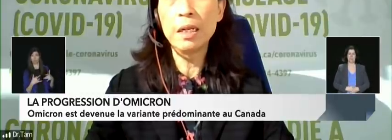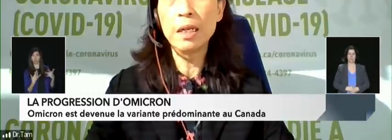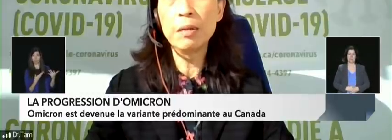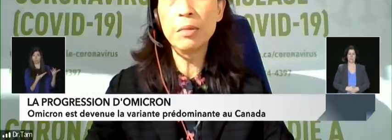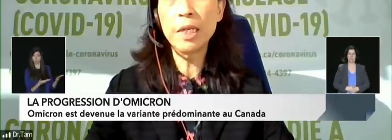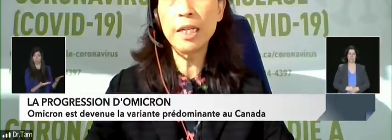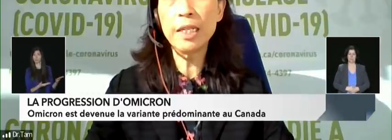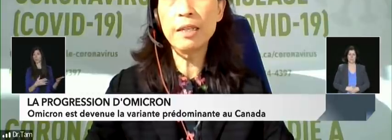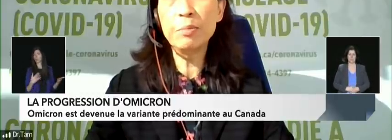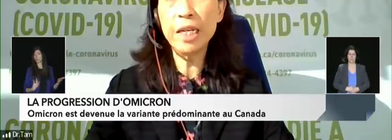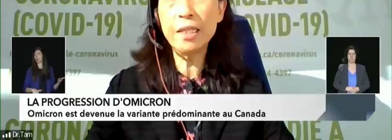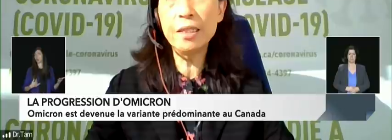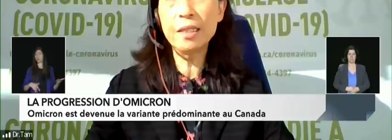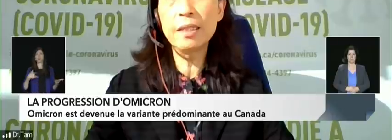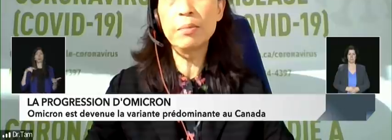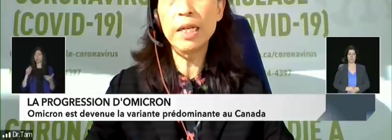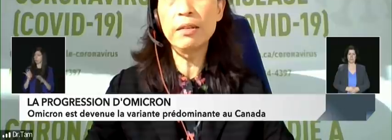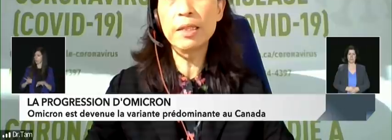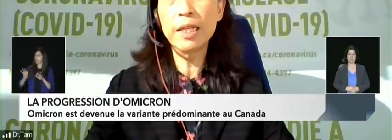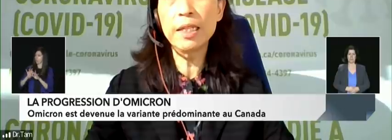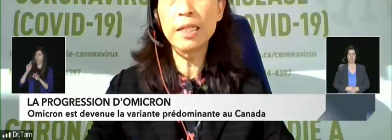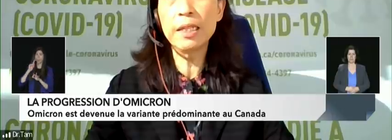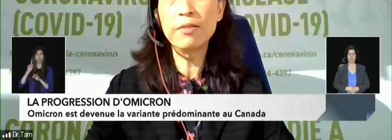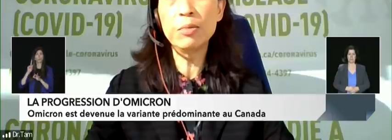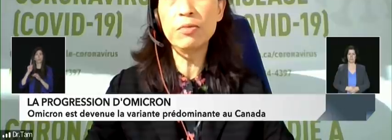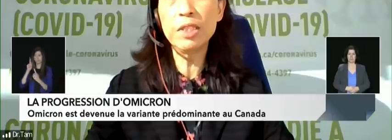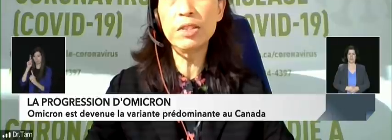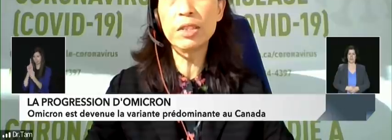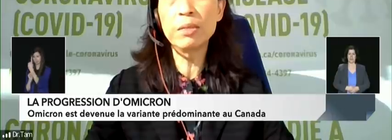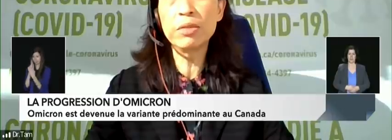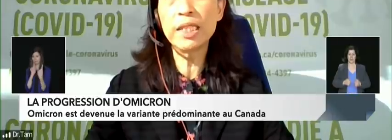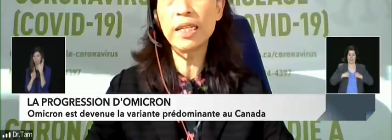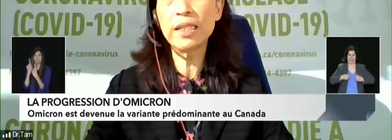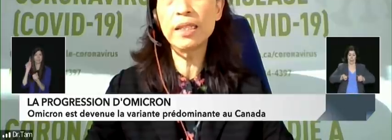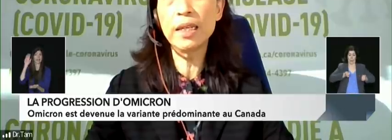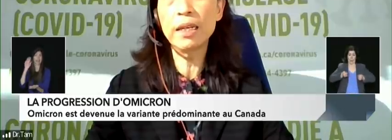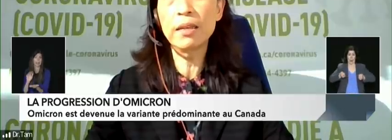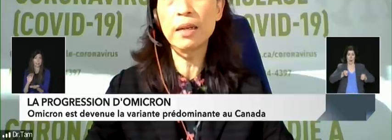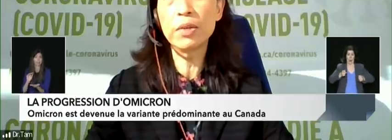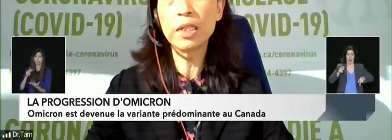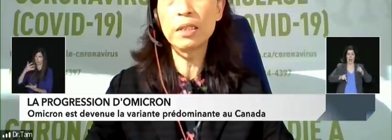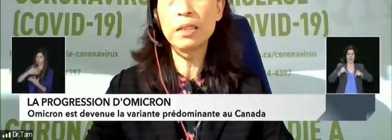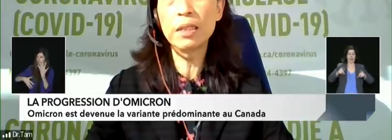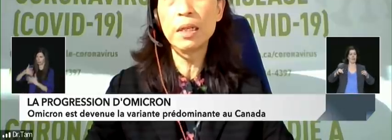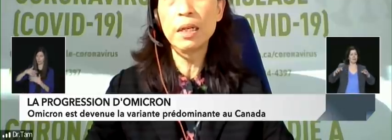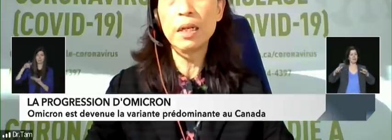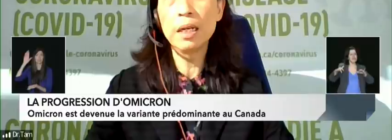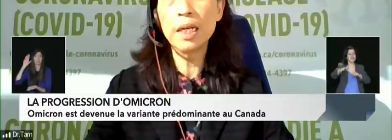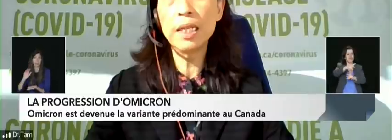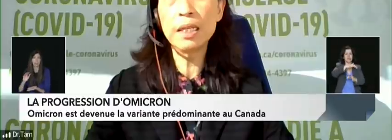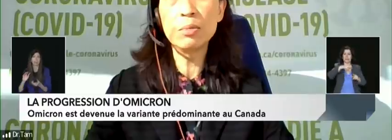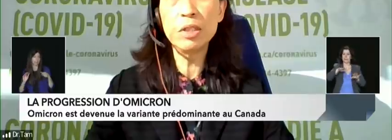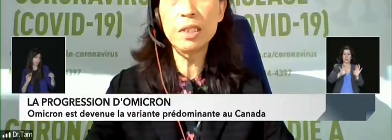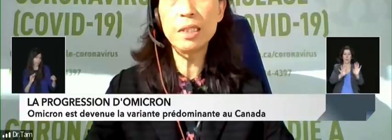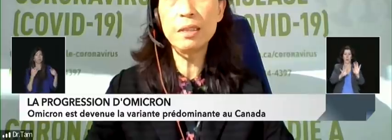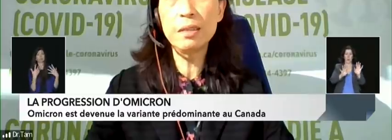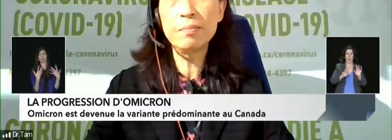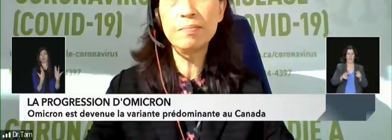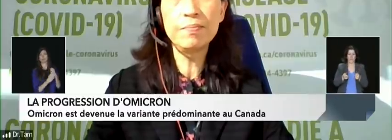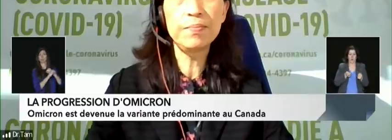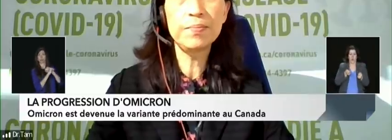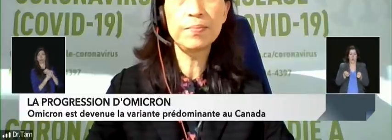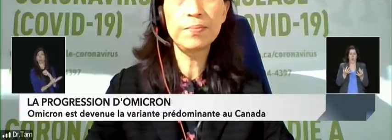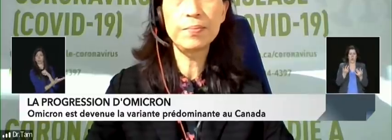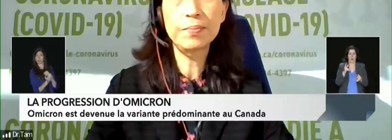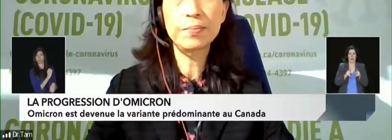getting enough beds. It's about getting enough human resource and protecting the health care workers in their communities.